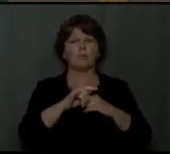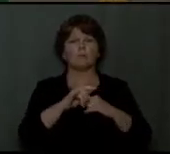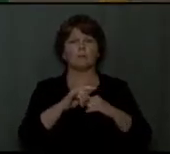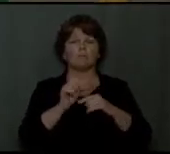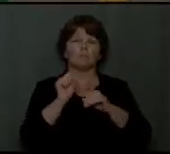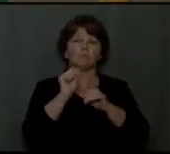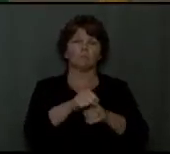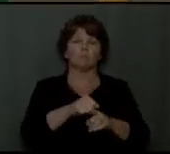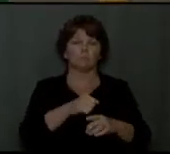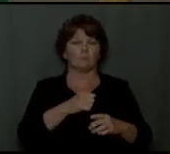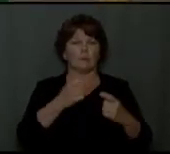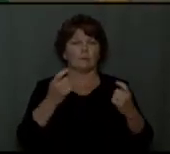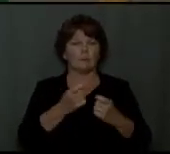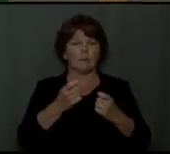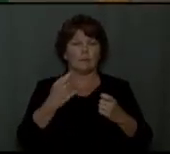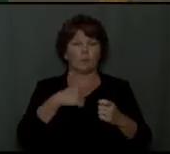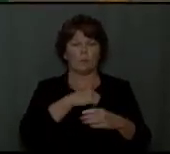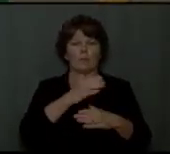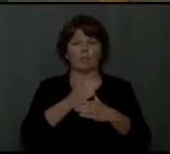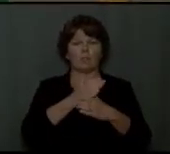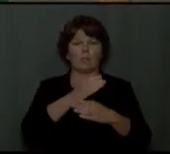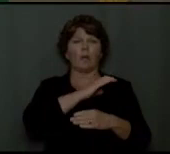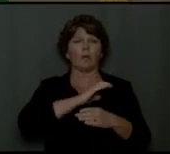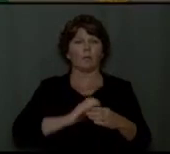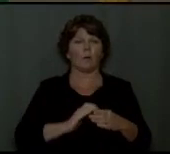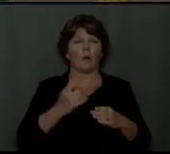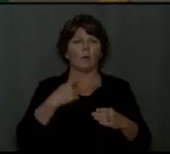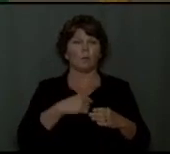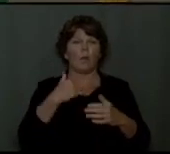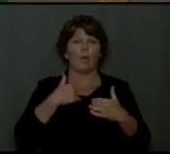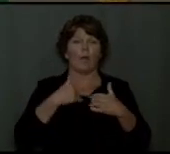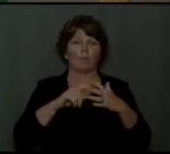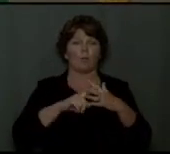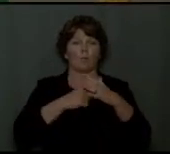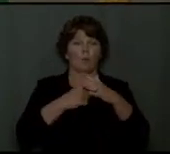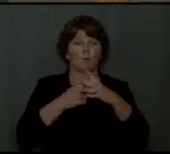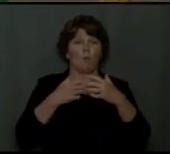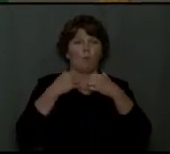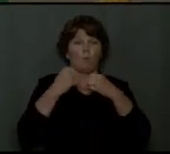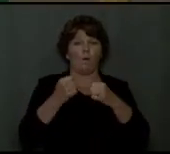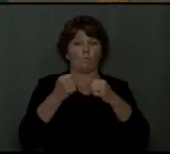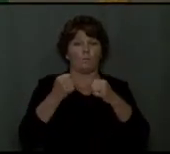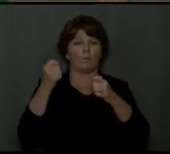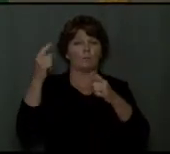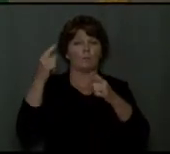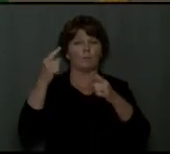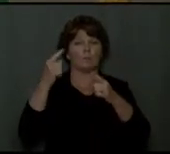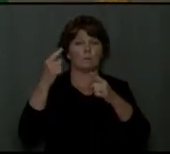Christ. If indeed we hold our original confidence firm to the end.